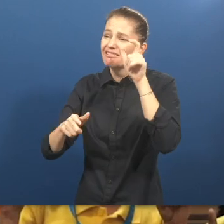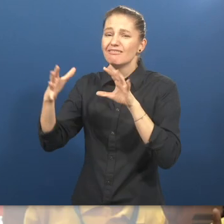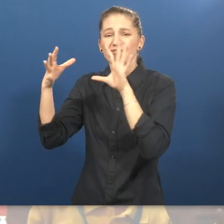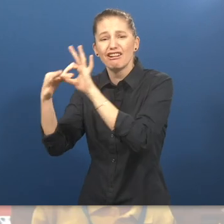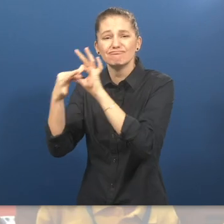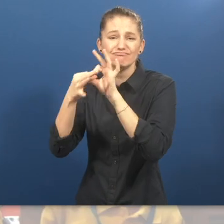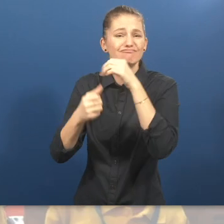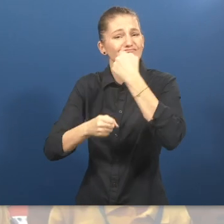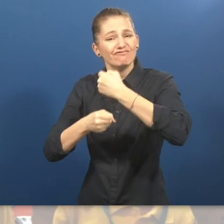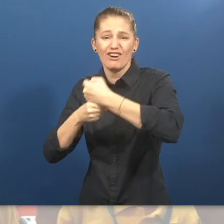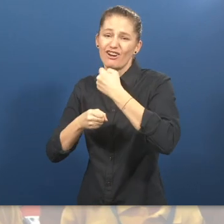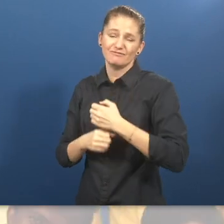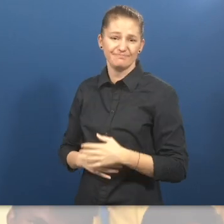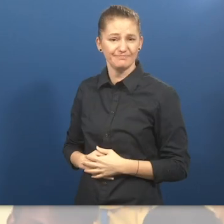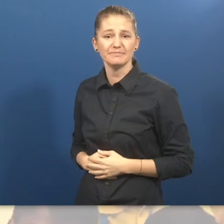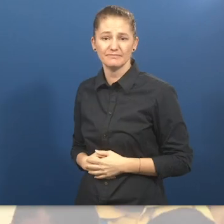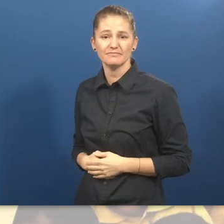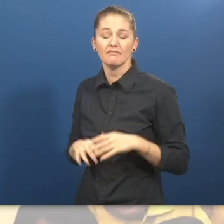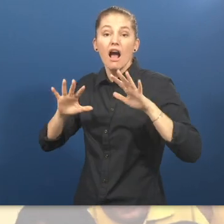How does MithiCafe work?